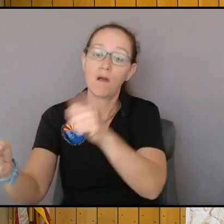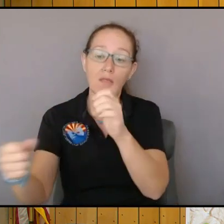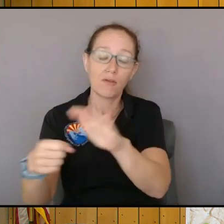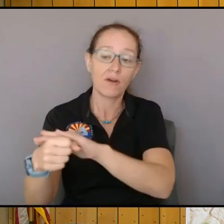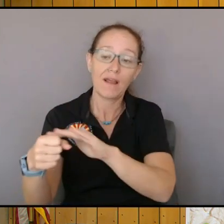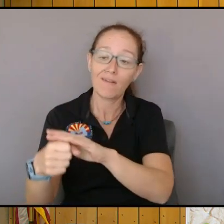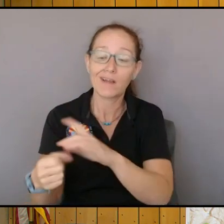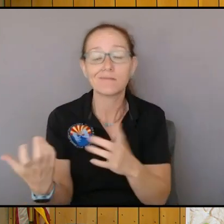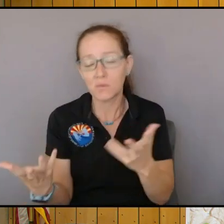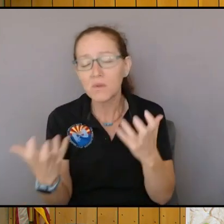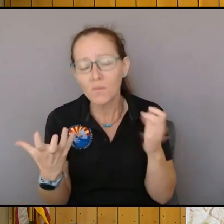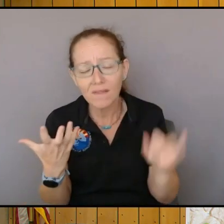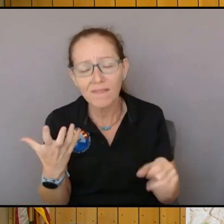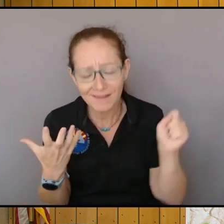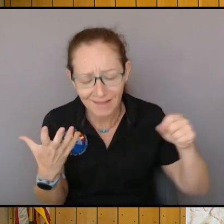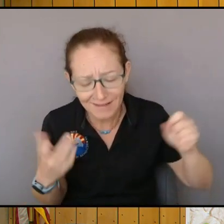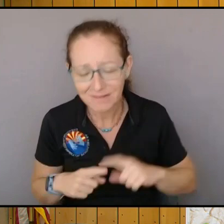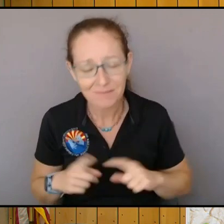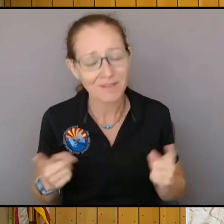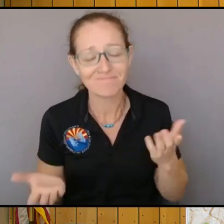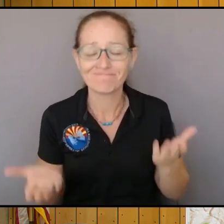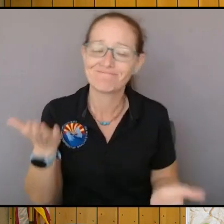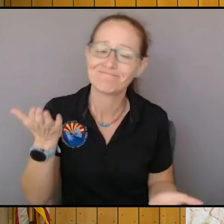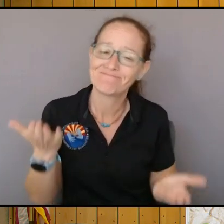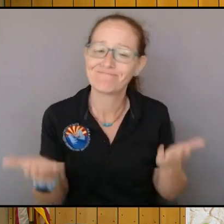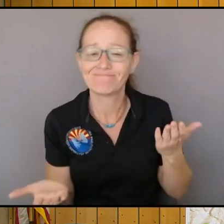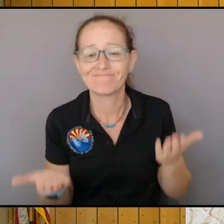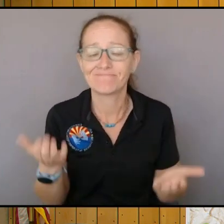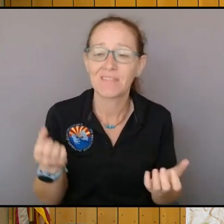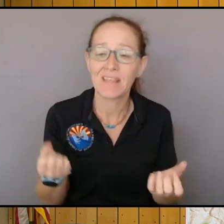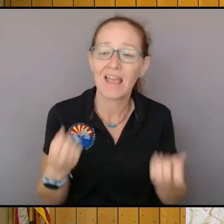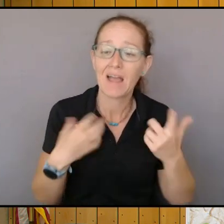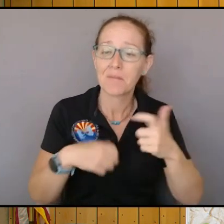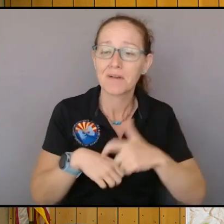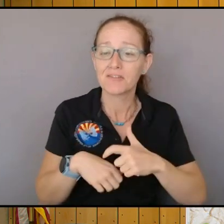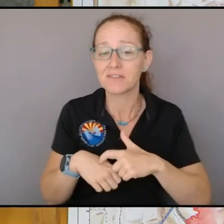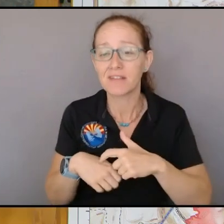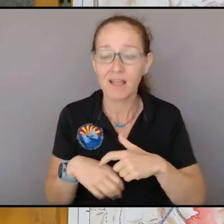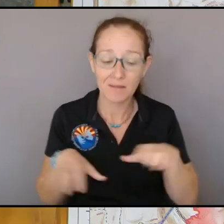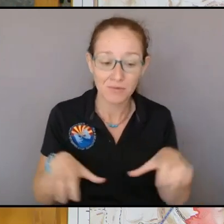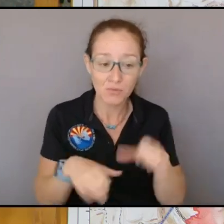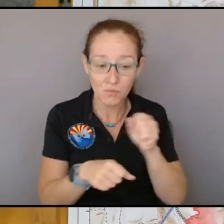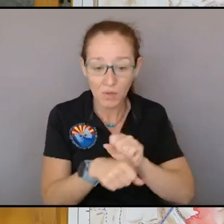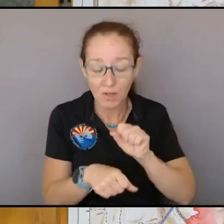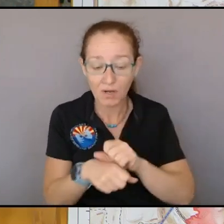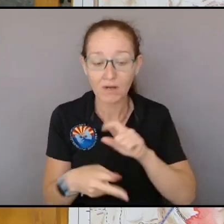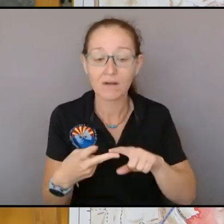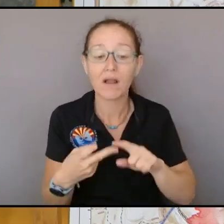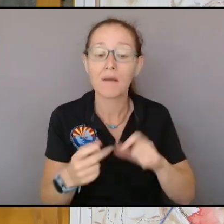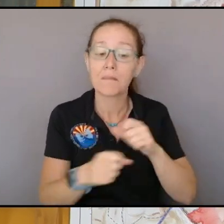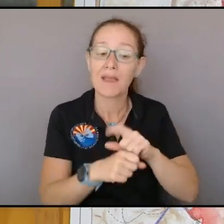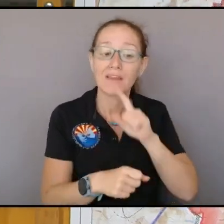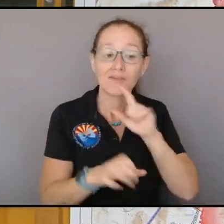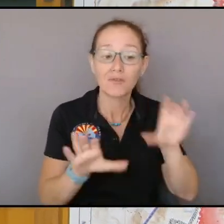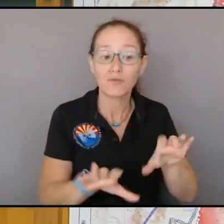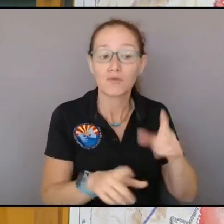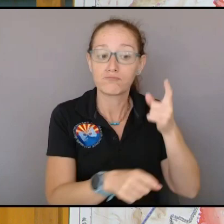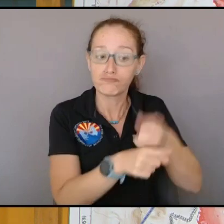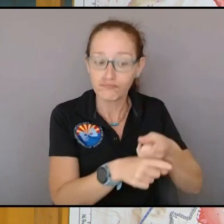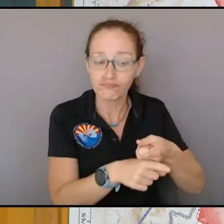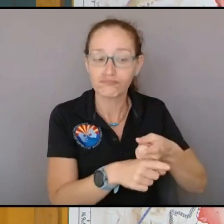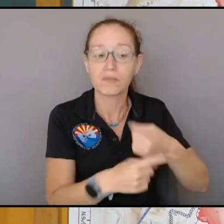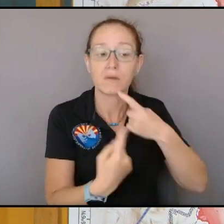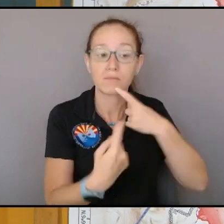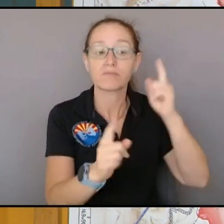but it's a balance from the amount of time it takes to complete the task to making sure that the task is done well so that's why